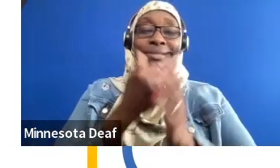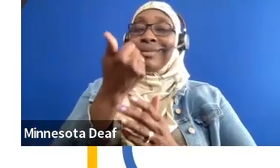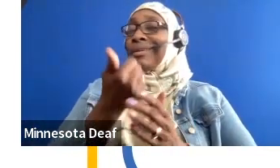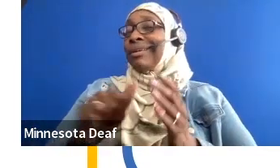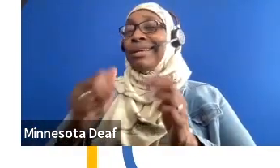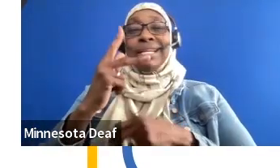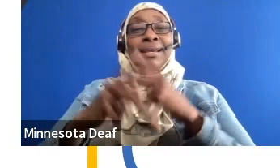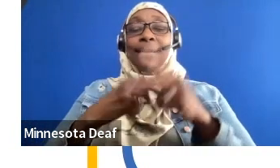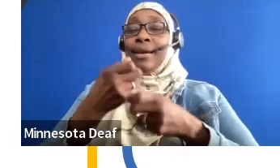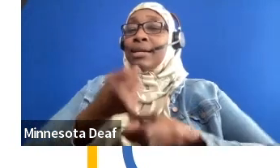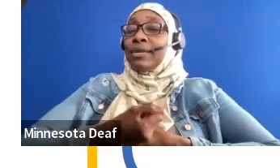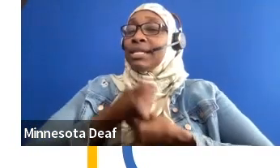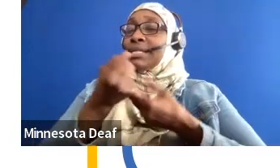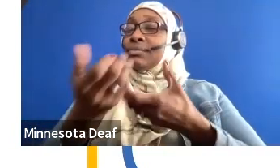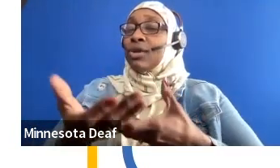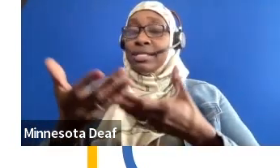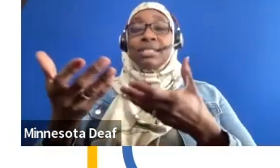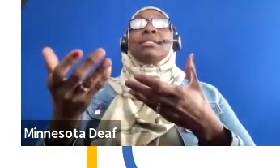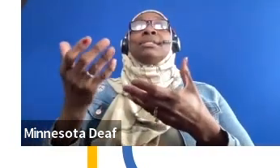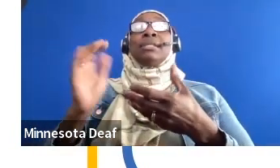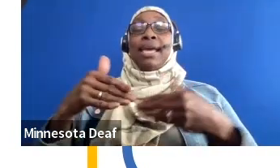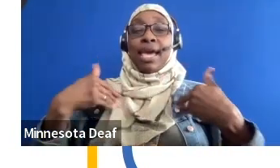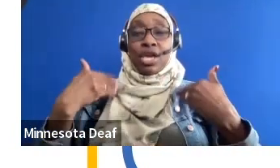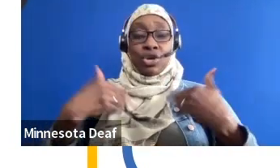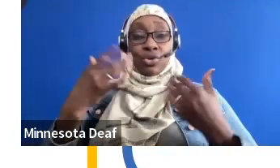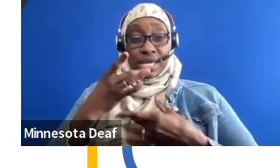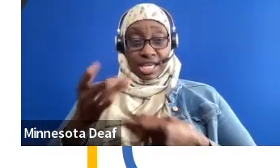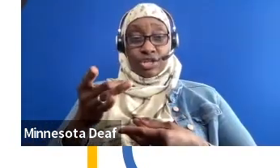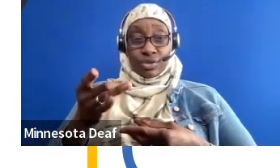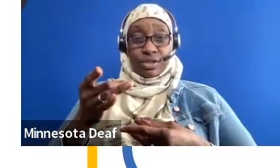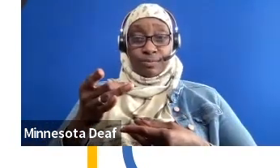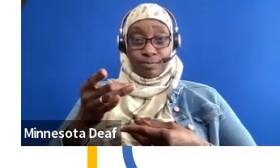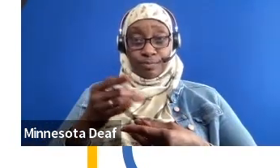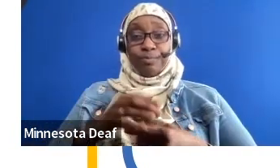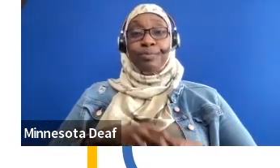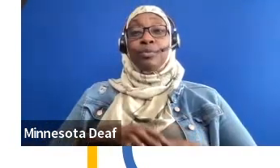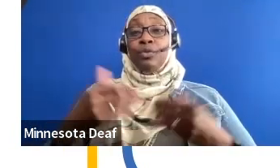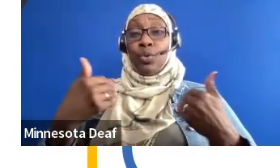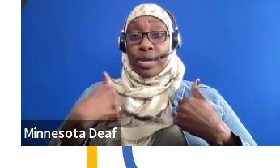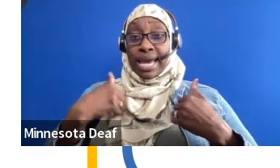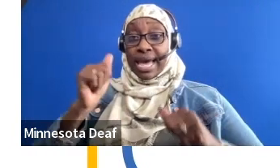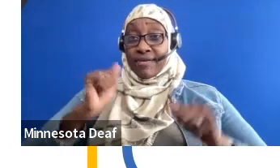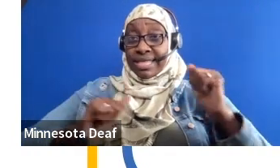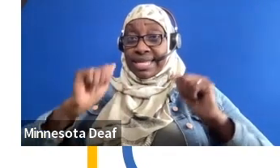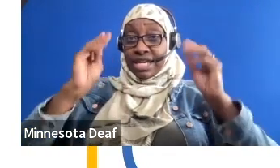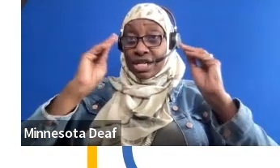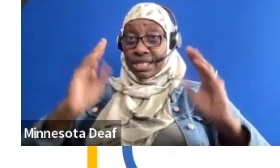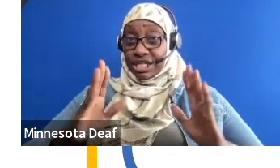youths are interested in. I don't think that our Deep Chenapa is our theater teacher. He's been doing this for 30 years.